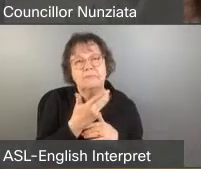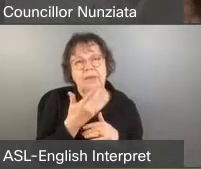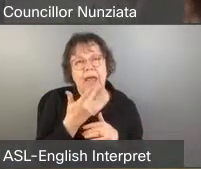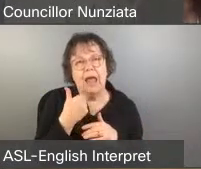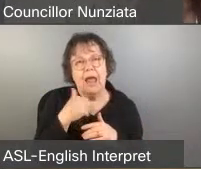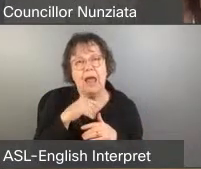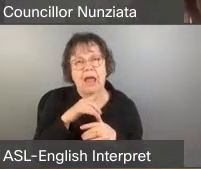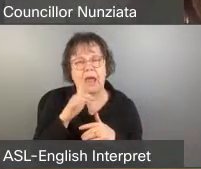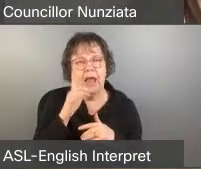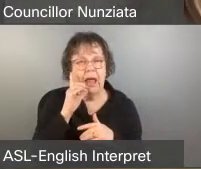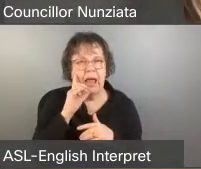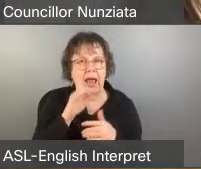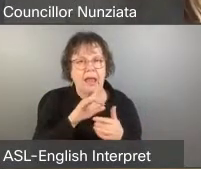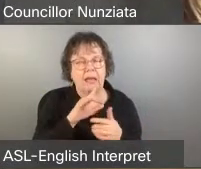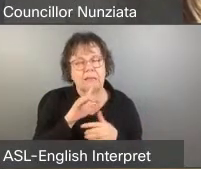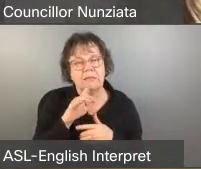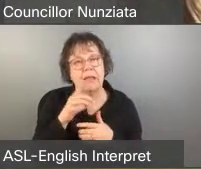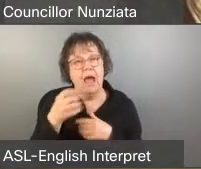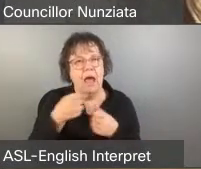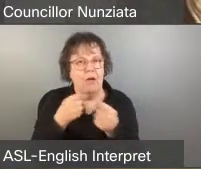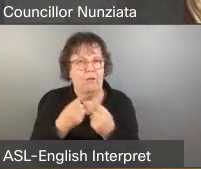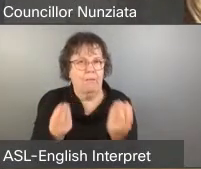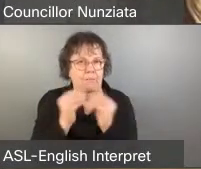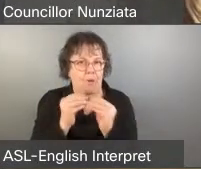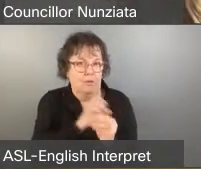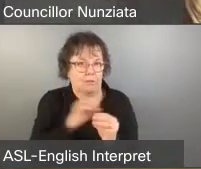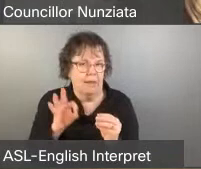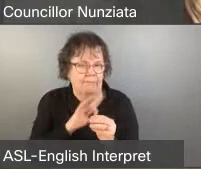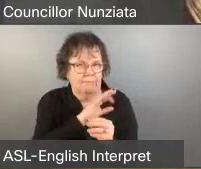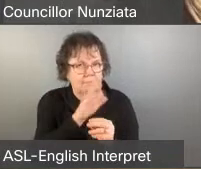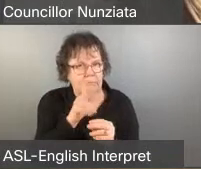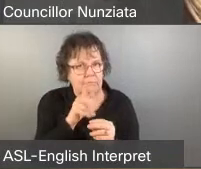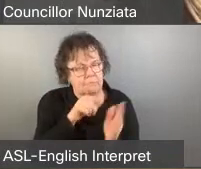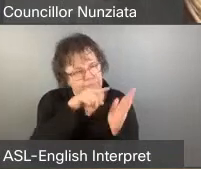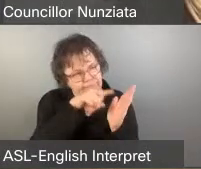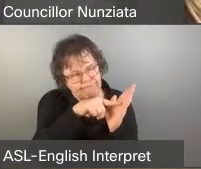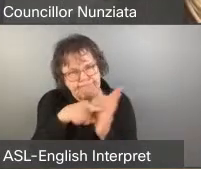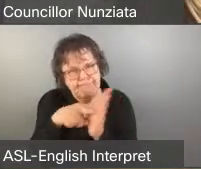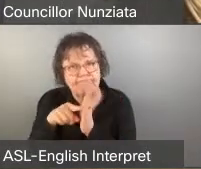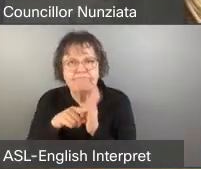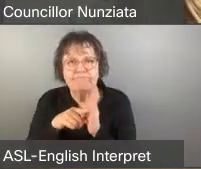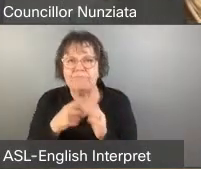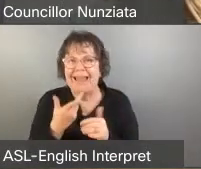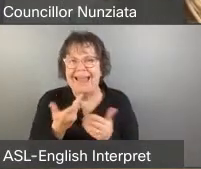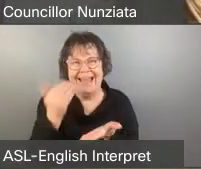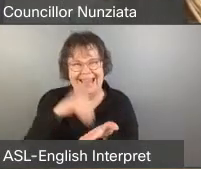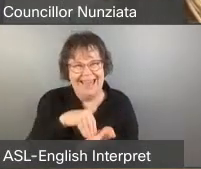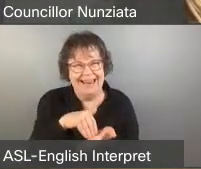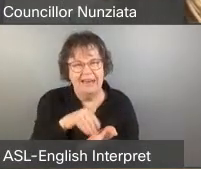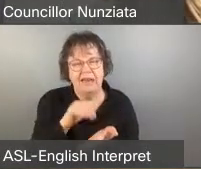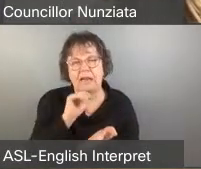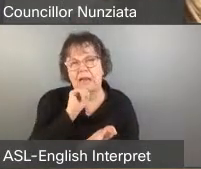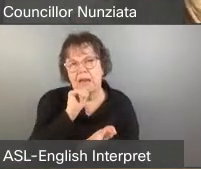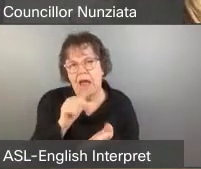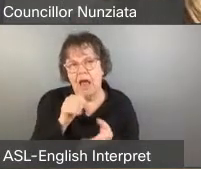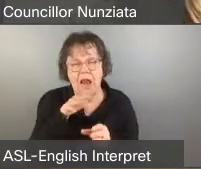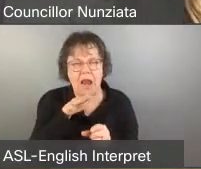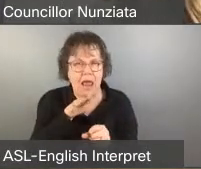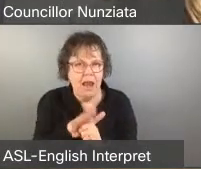enforcement officers. So again, not enough property, property standards enforcement